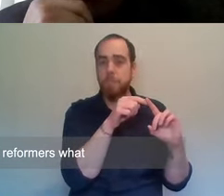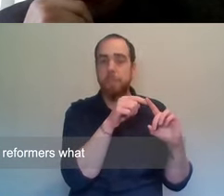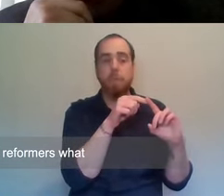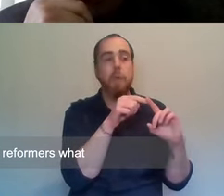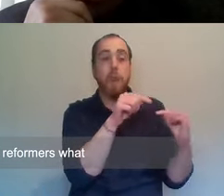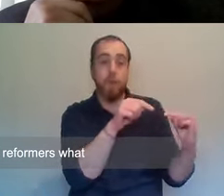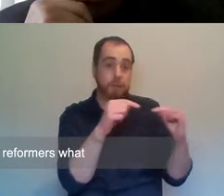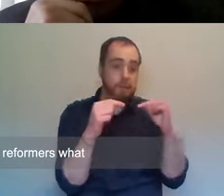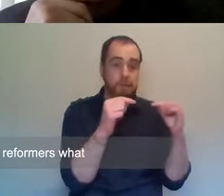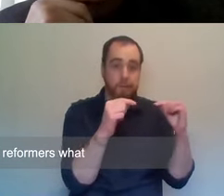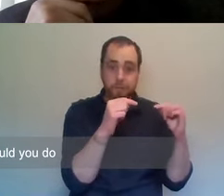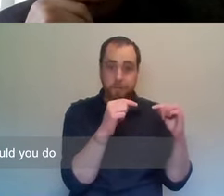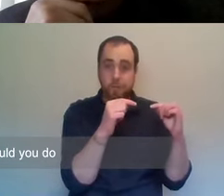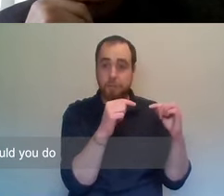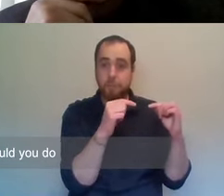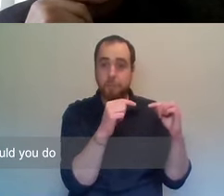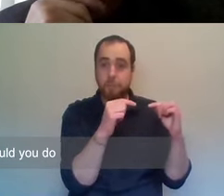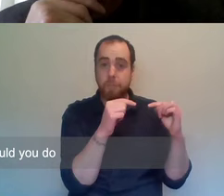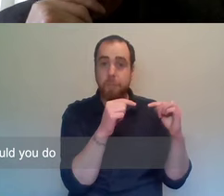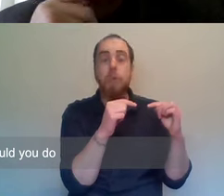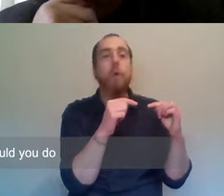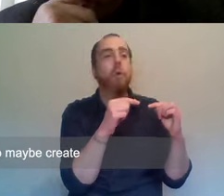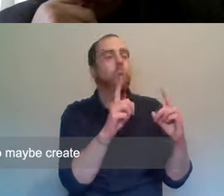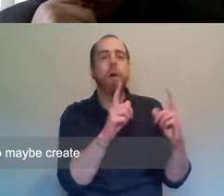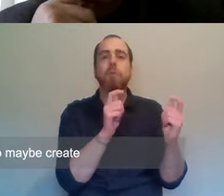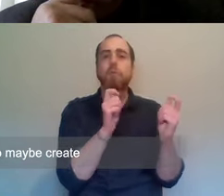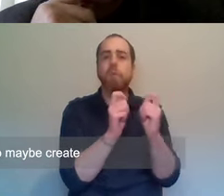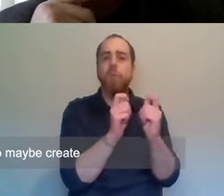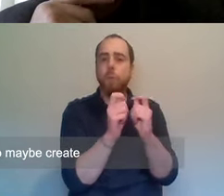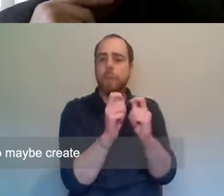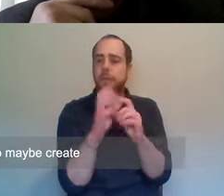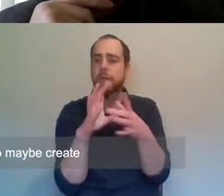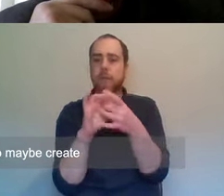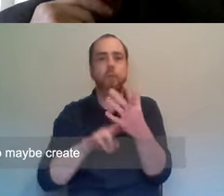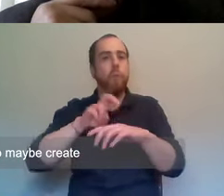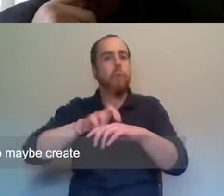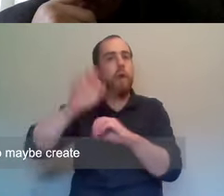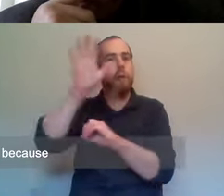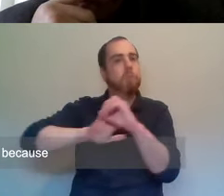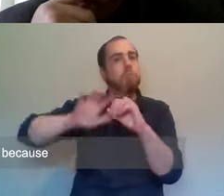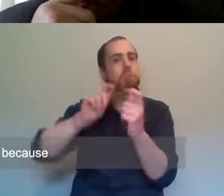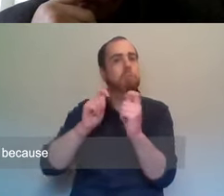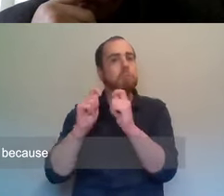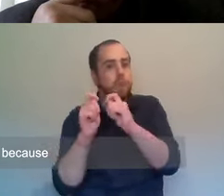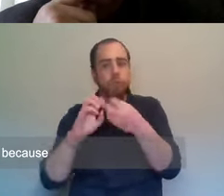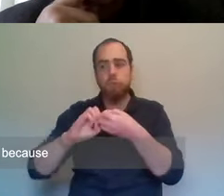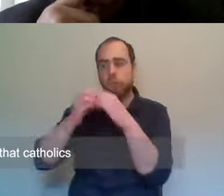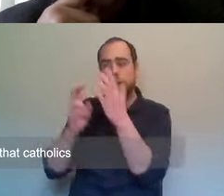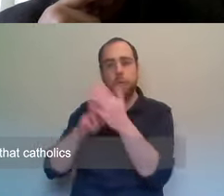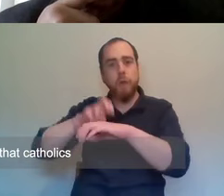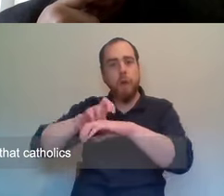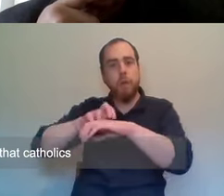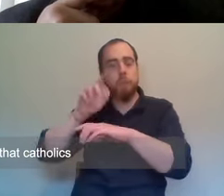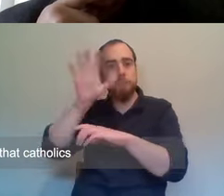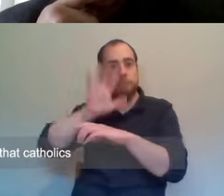reformers, what limited reforms could you do, could you engage in to maybe create Northern Ireland? Because there's an